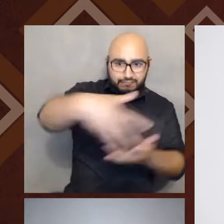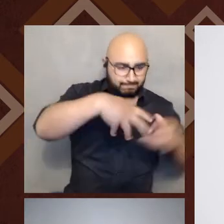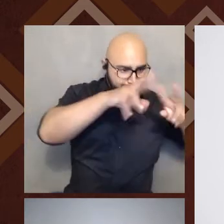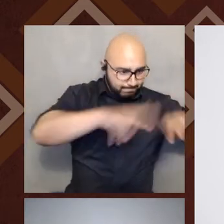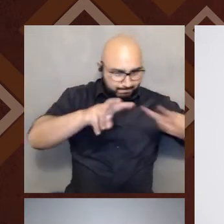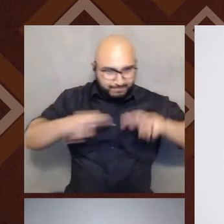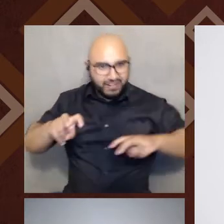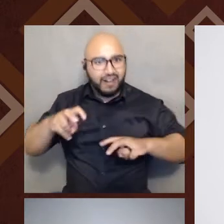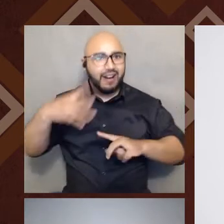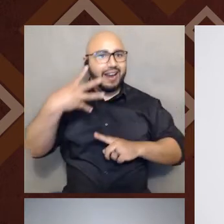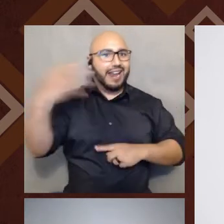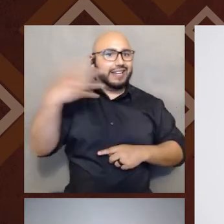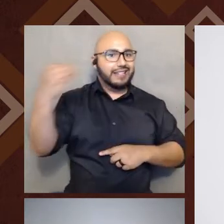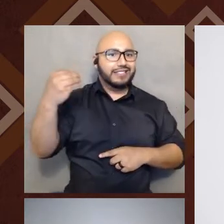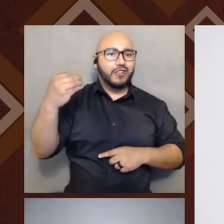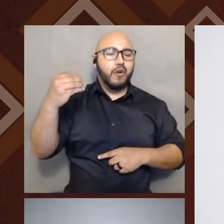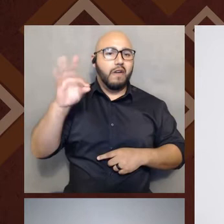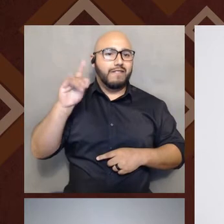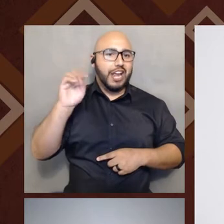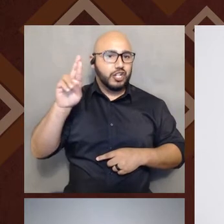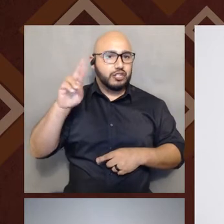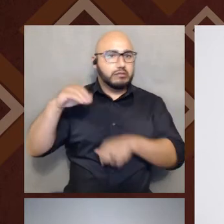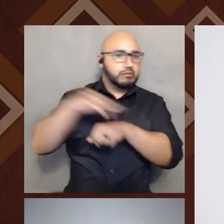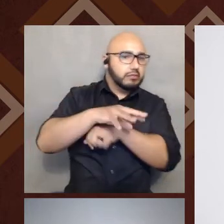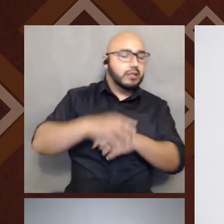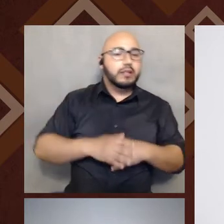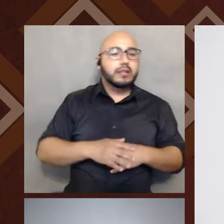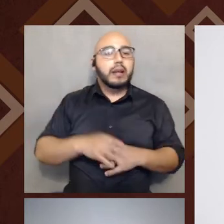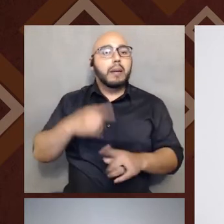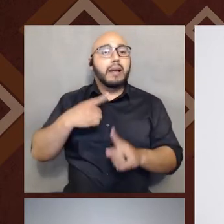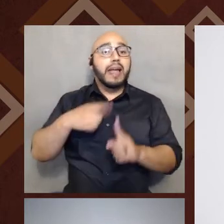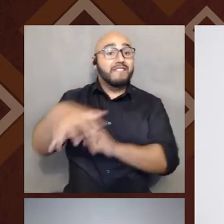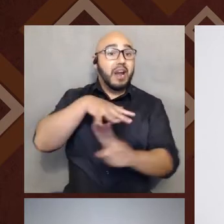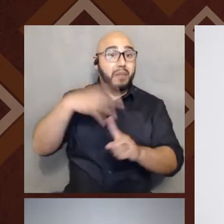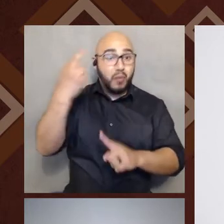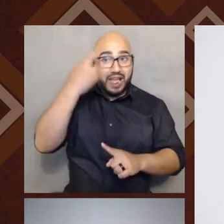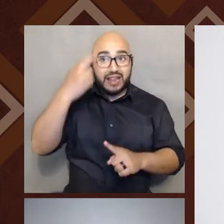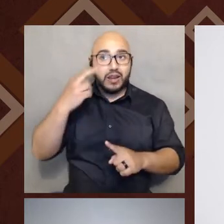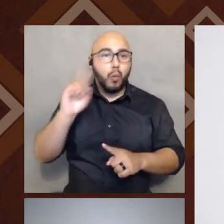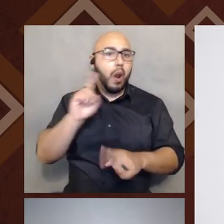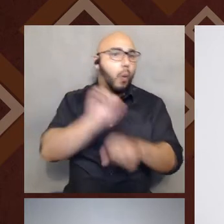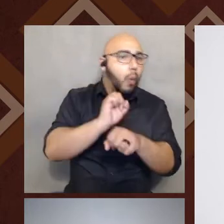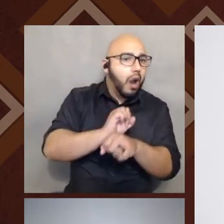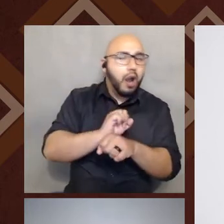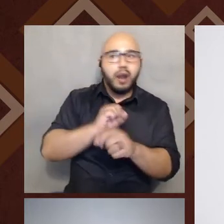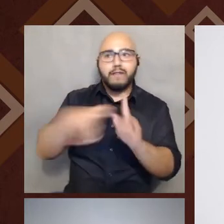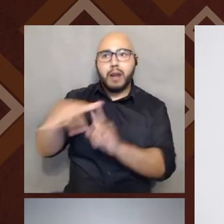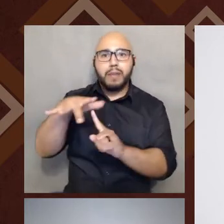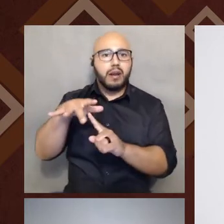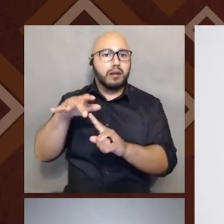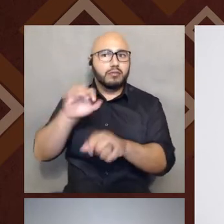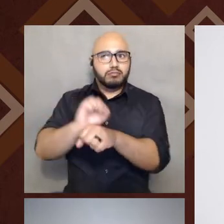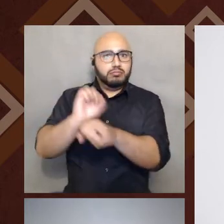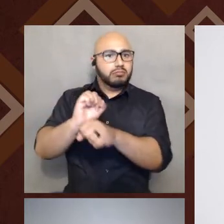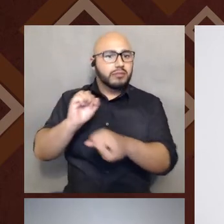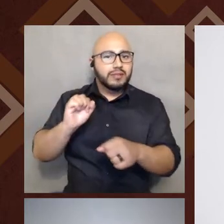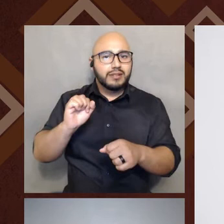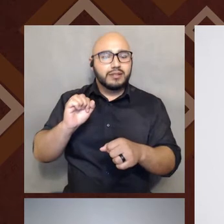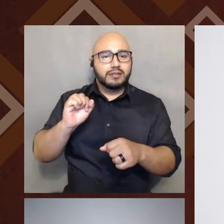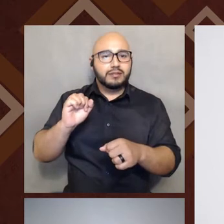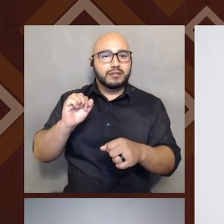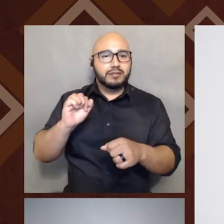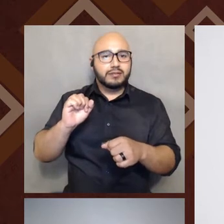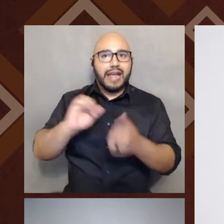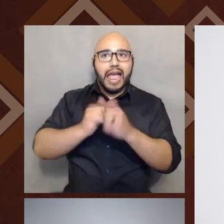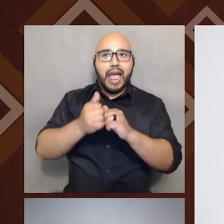factors. So, uh, environmental realities of where you work with the workplace environment is like deeply impacts how you see yourself as